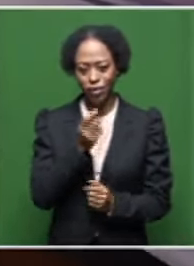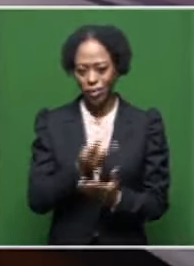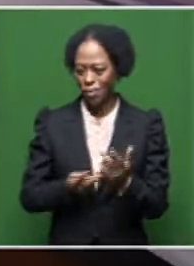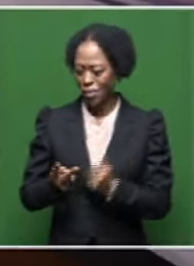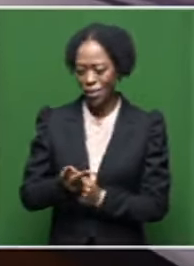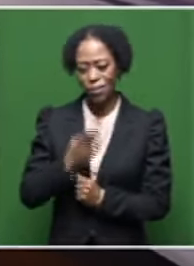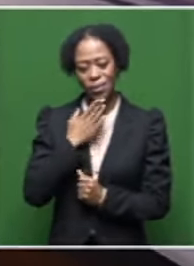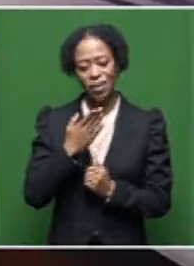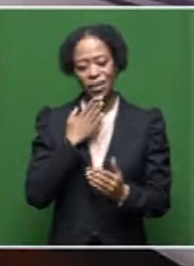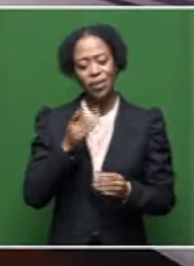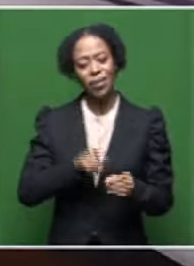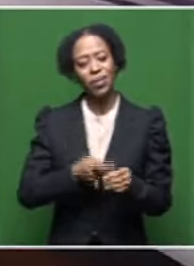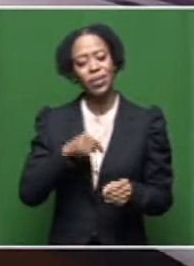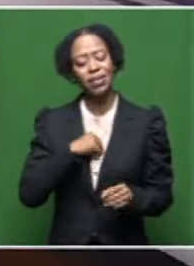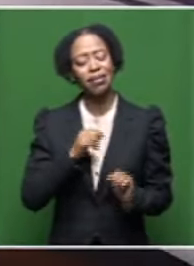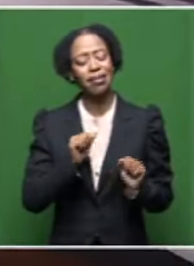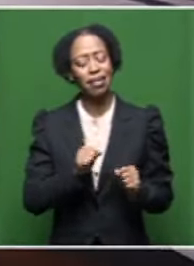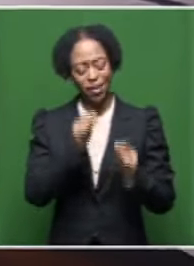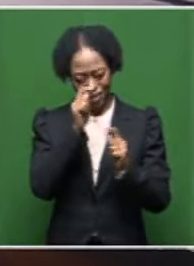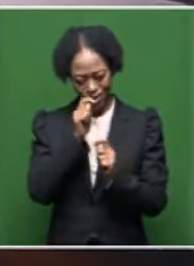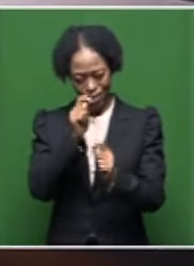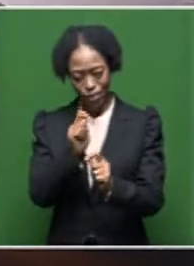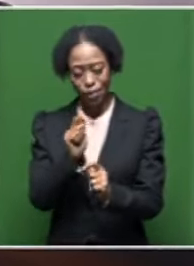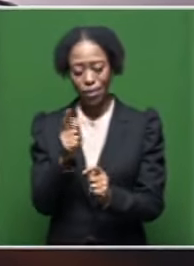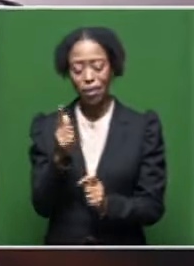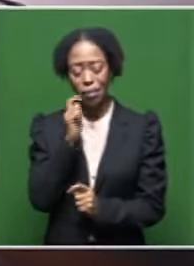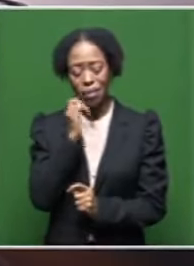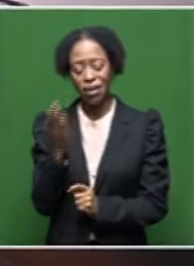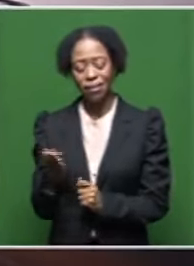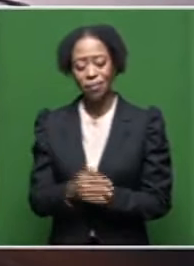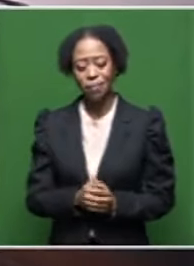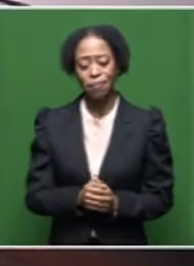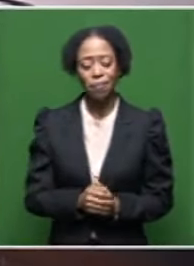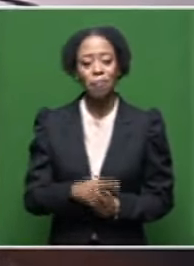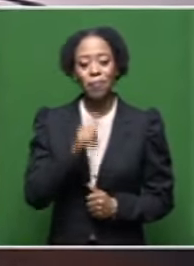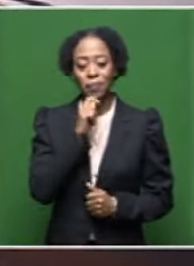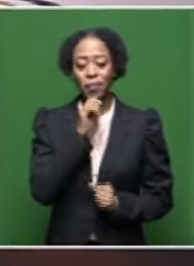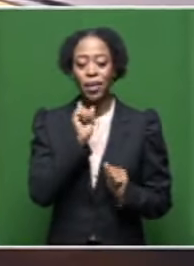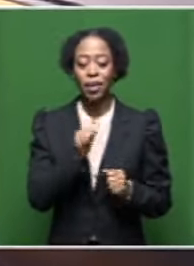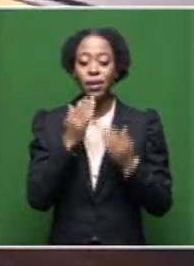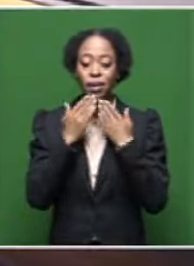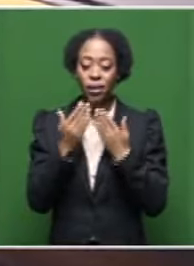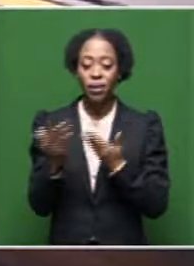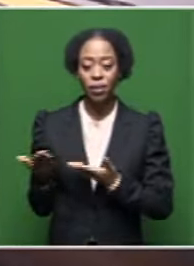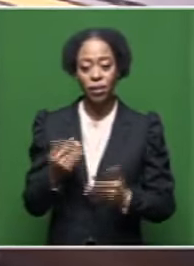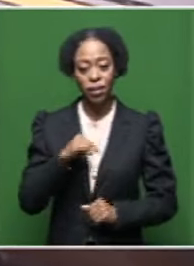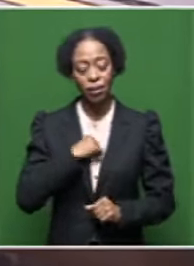you and thanks so much for joining us, you know, to honour this great man. Morning, Sakina, and thanks for having us.